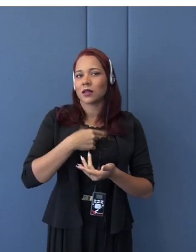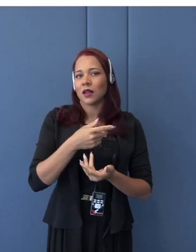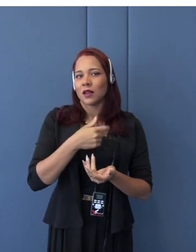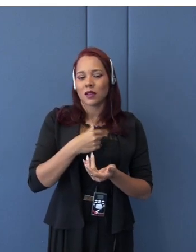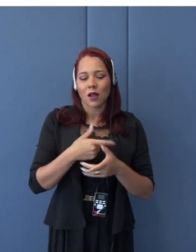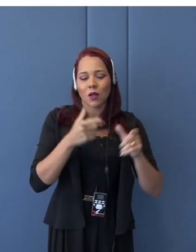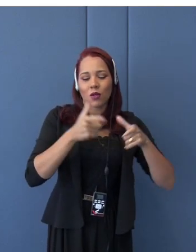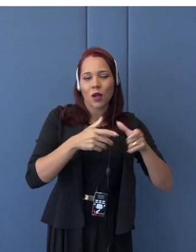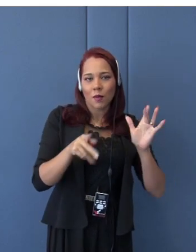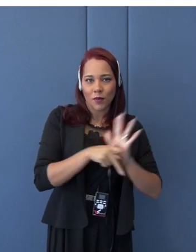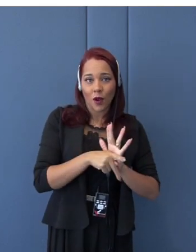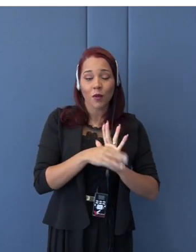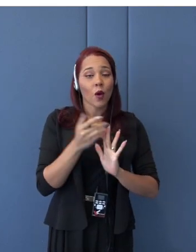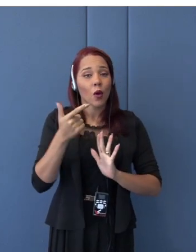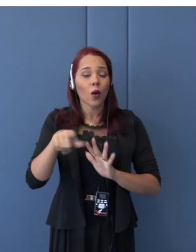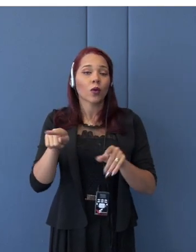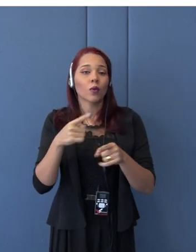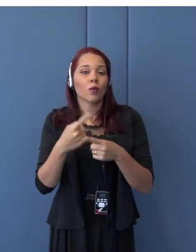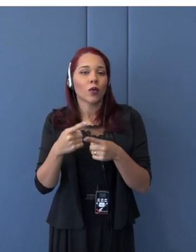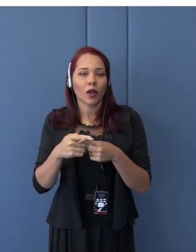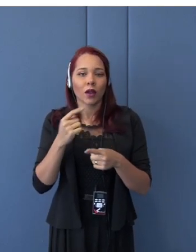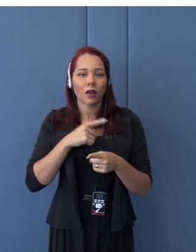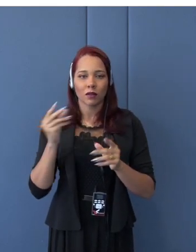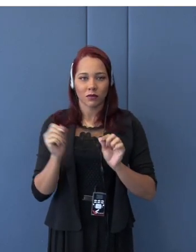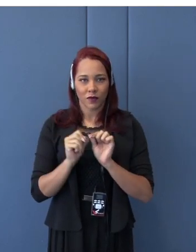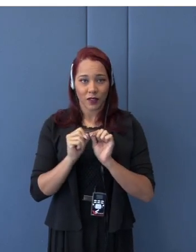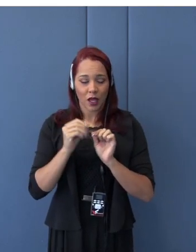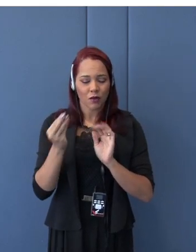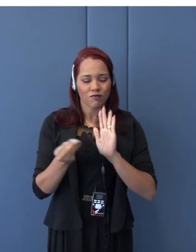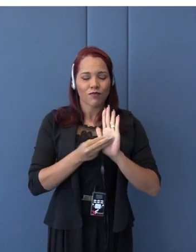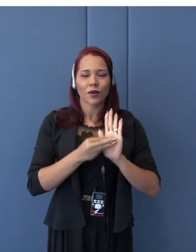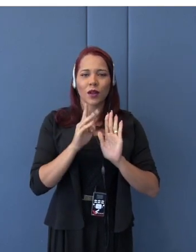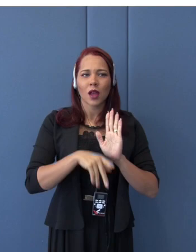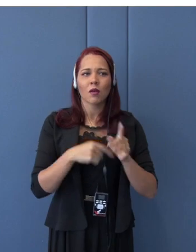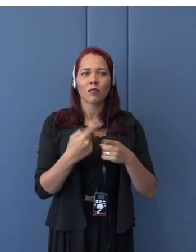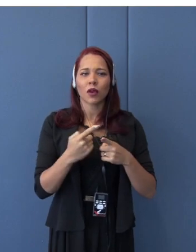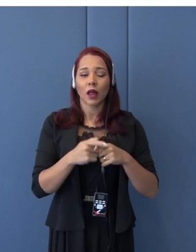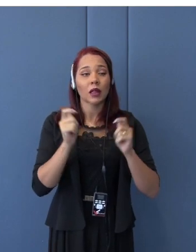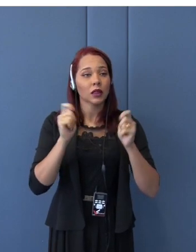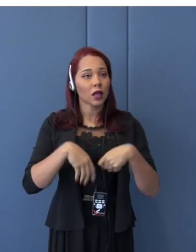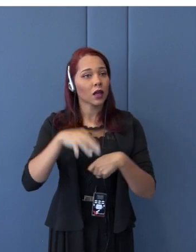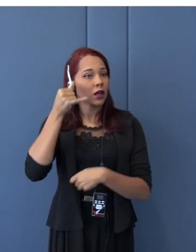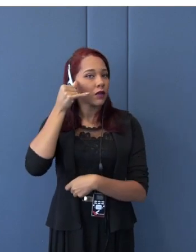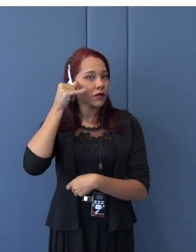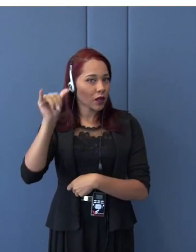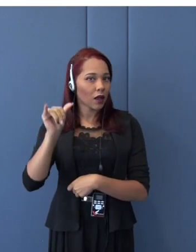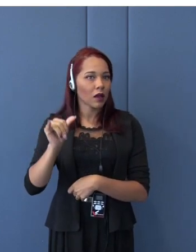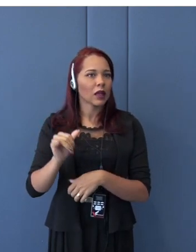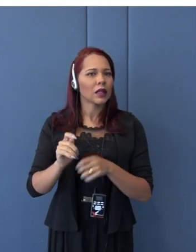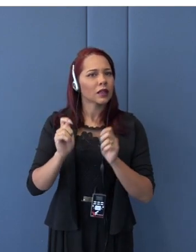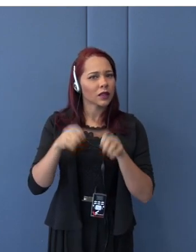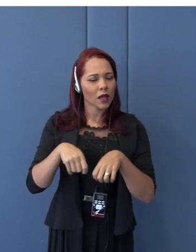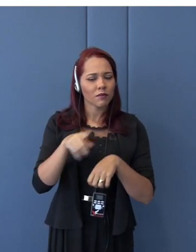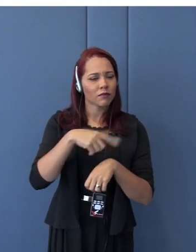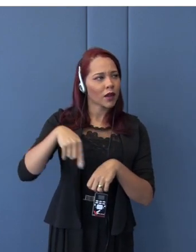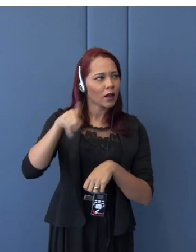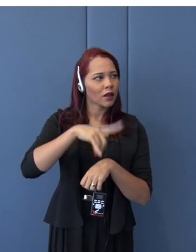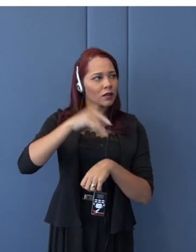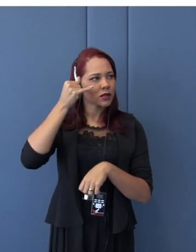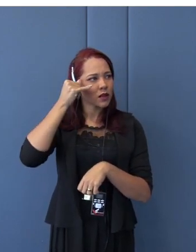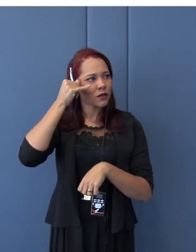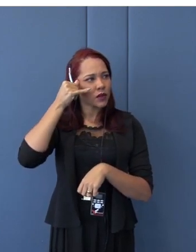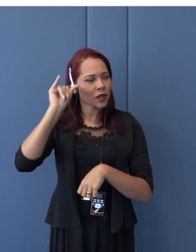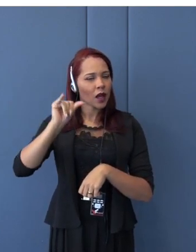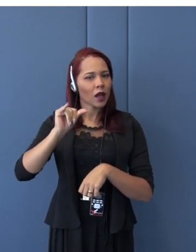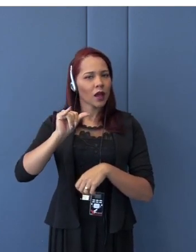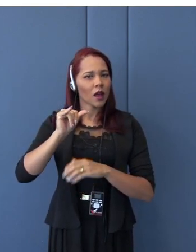why they established here is that they could avoid the very high duty